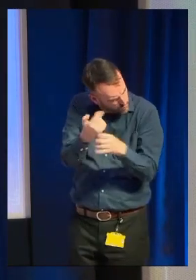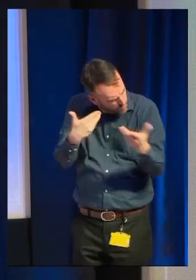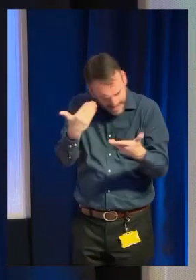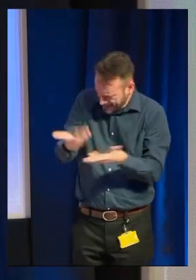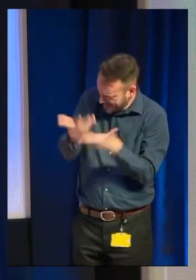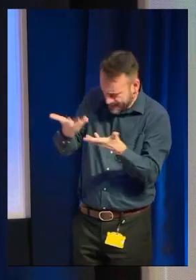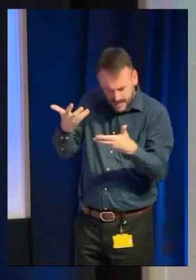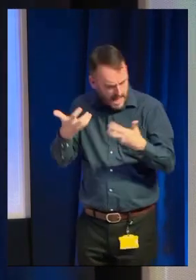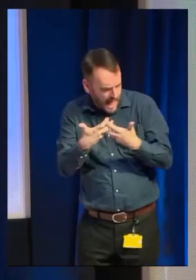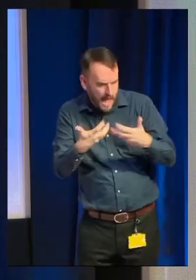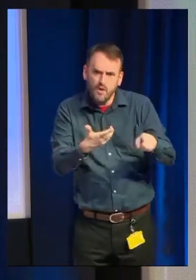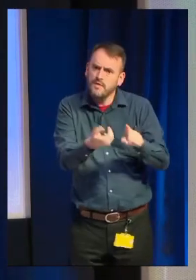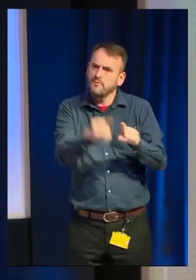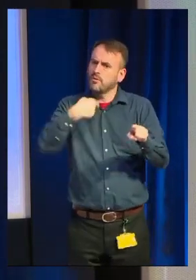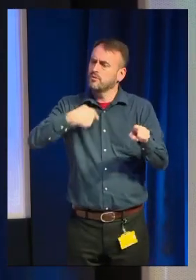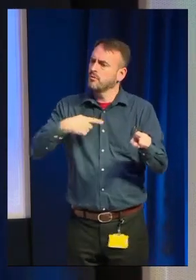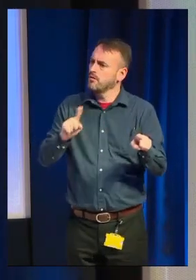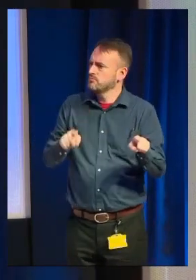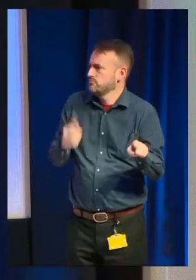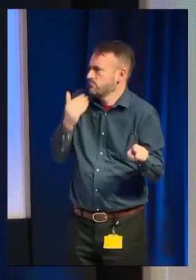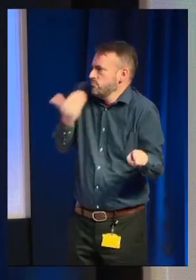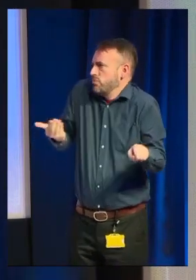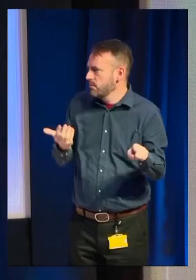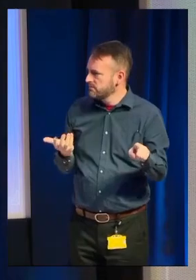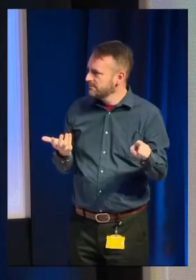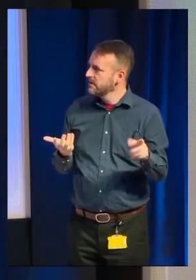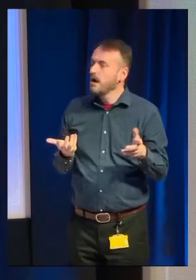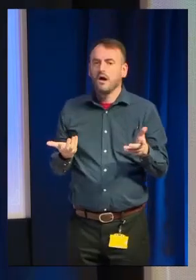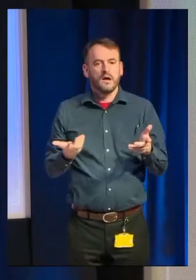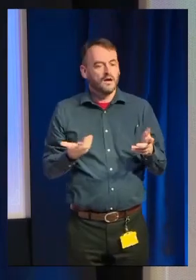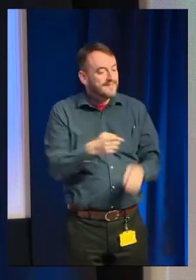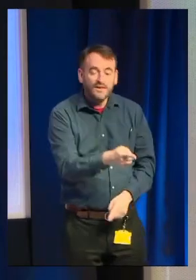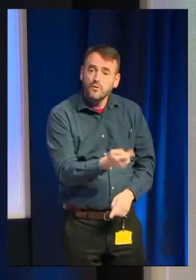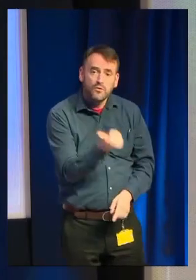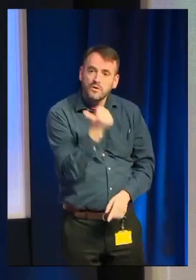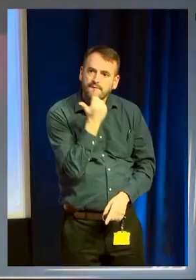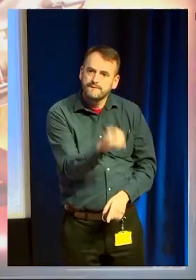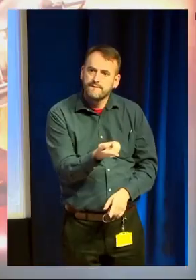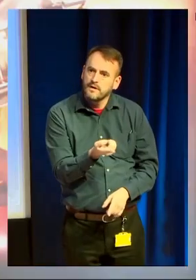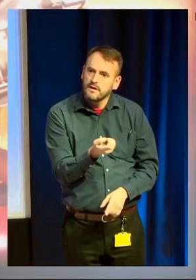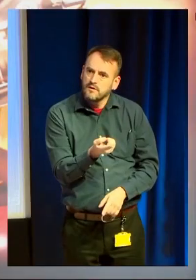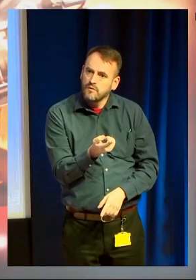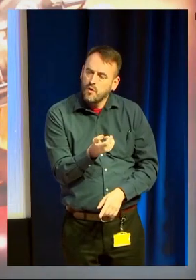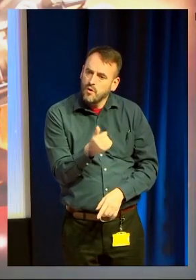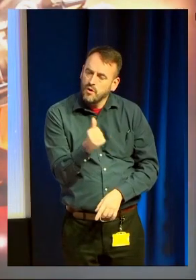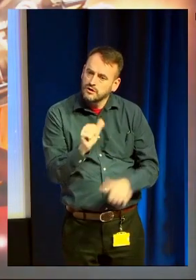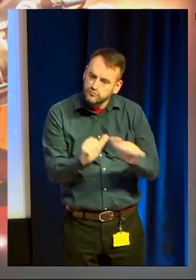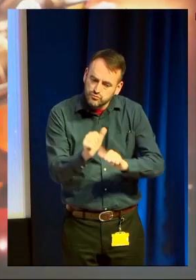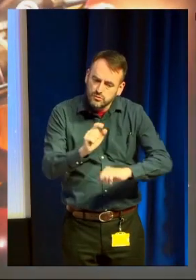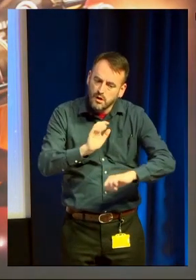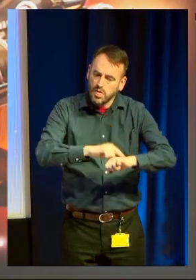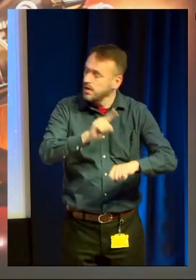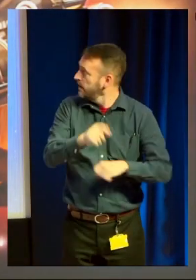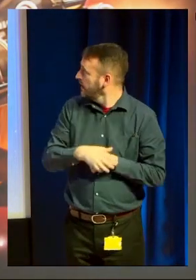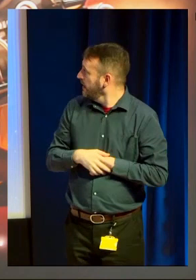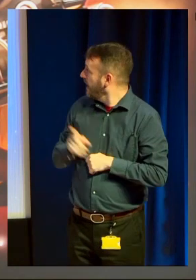overwhelming response was, oh, which is not good enough for Steam. And in the end, bam, we